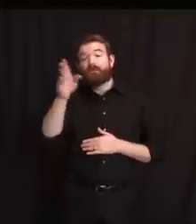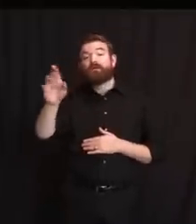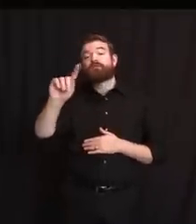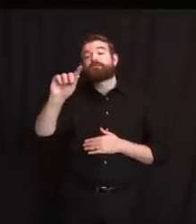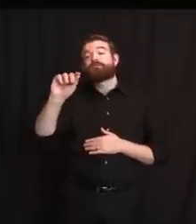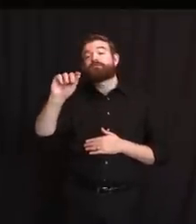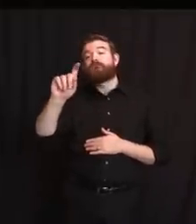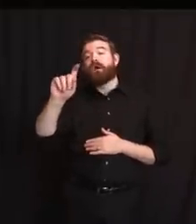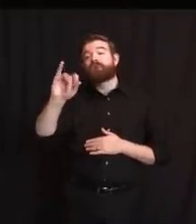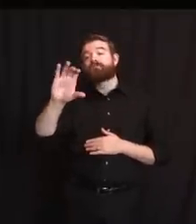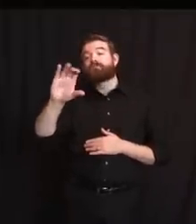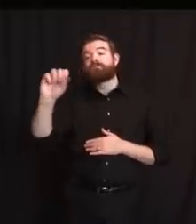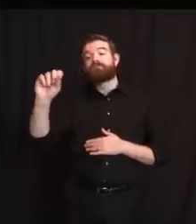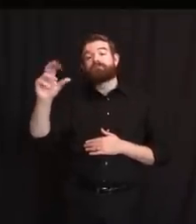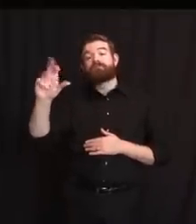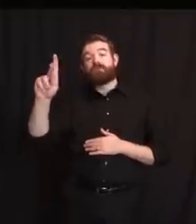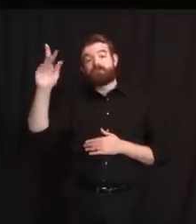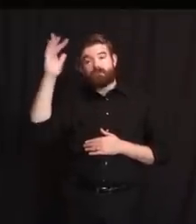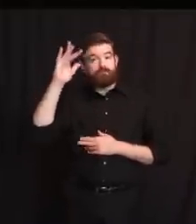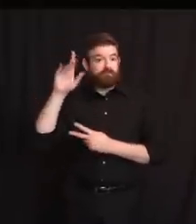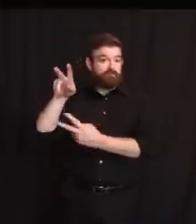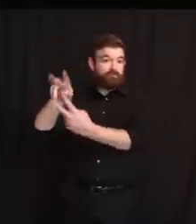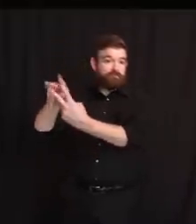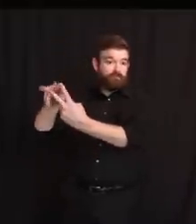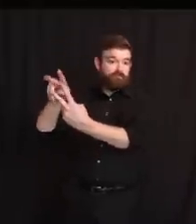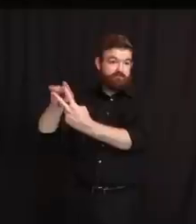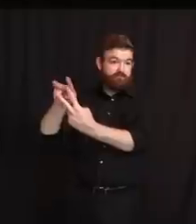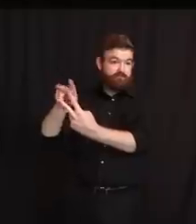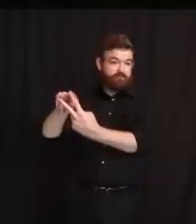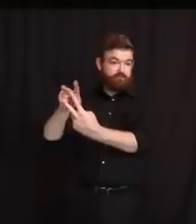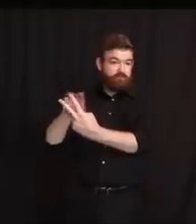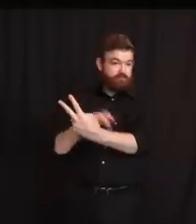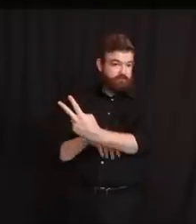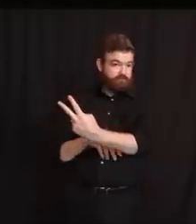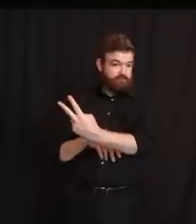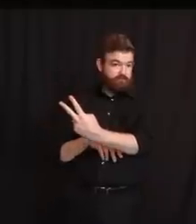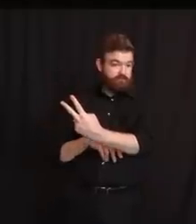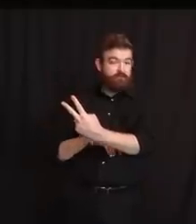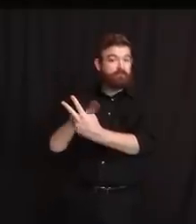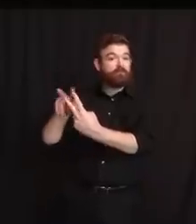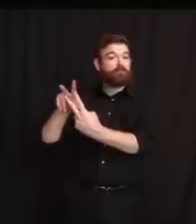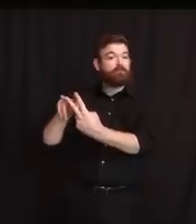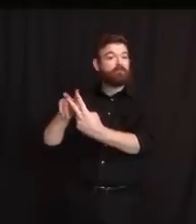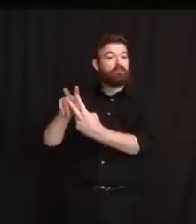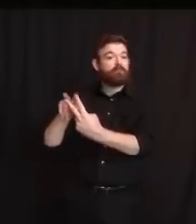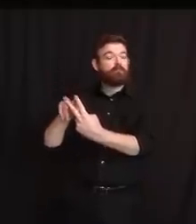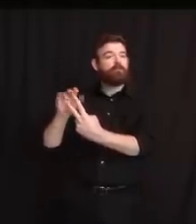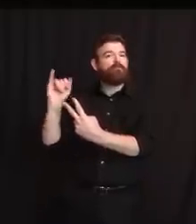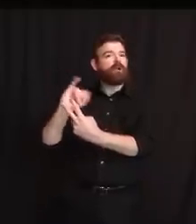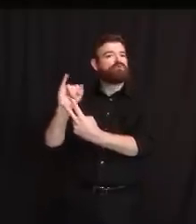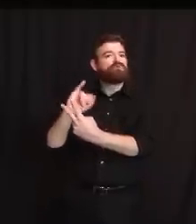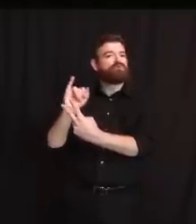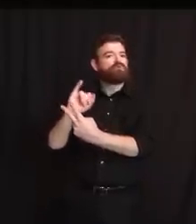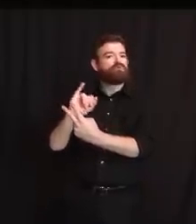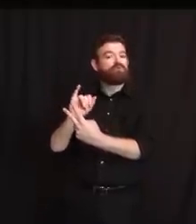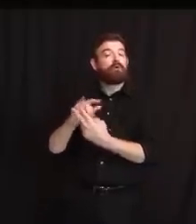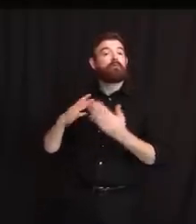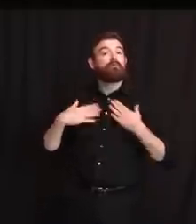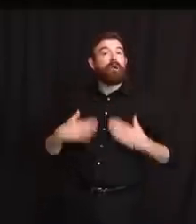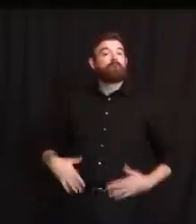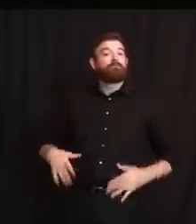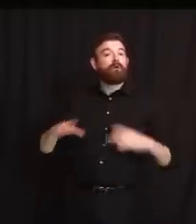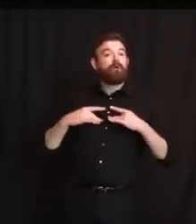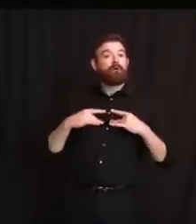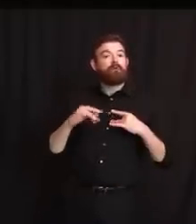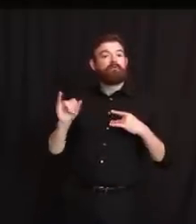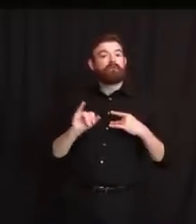what happens is it's not just the infection that causes the problem. It's the body's response to the infection. And as the commissioner was saying, it appears that